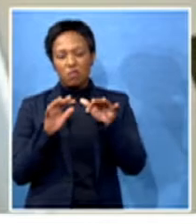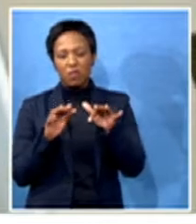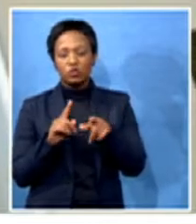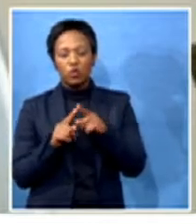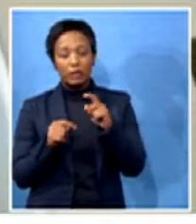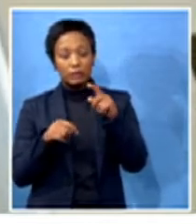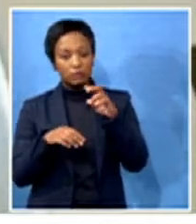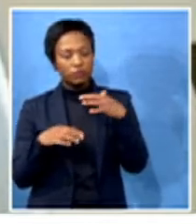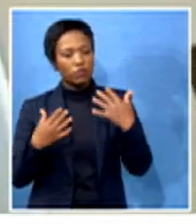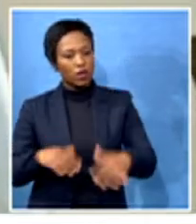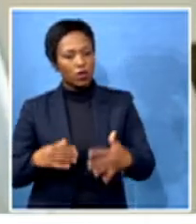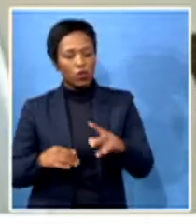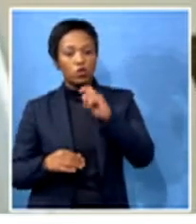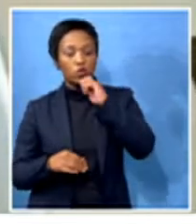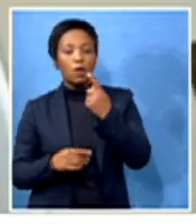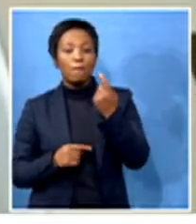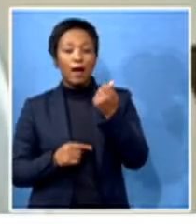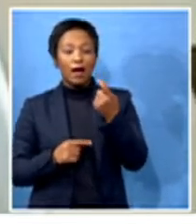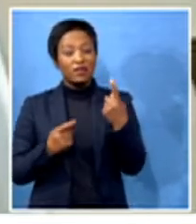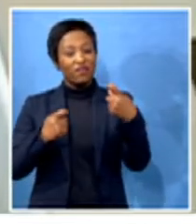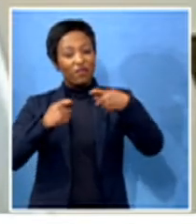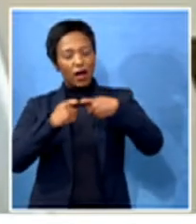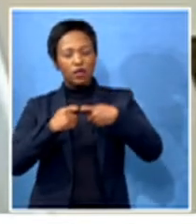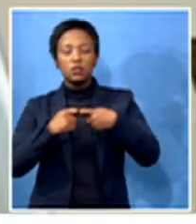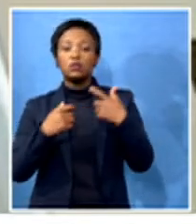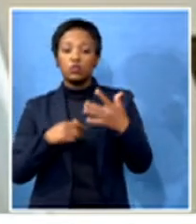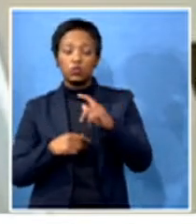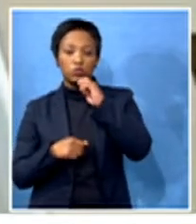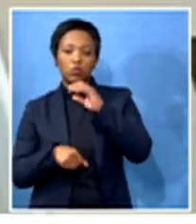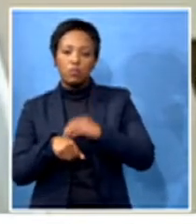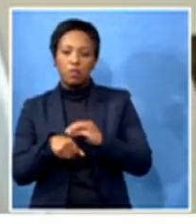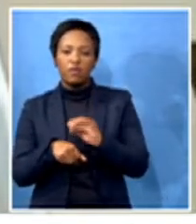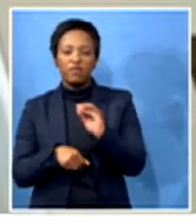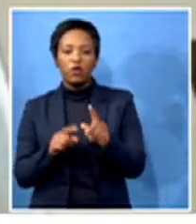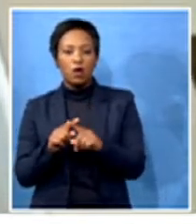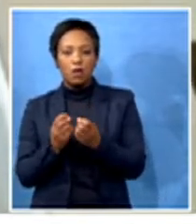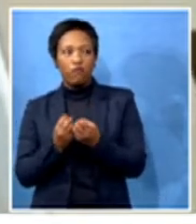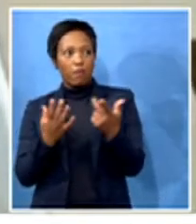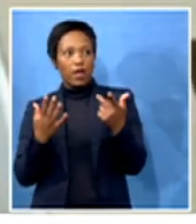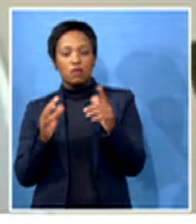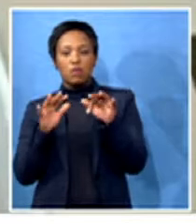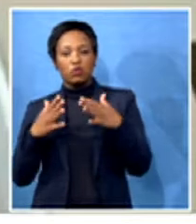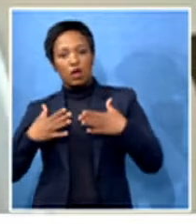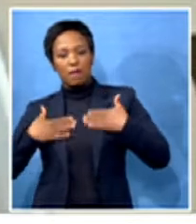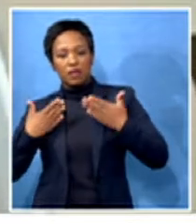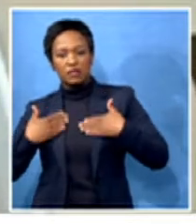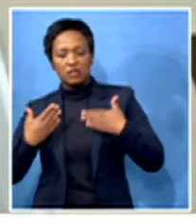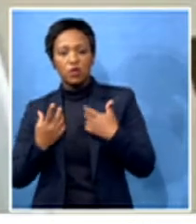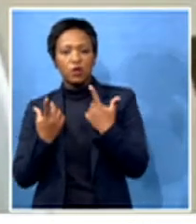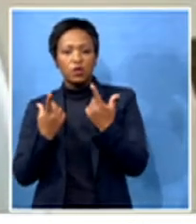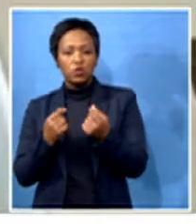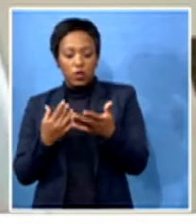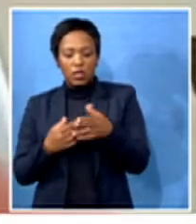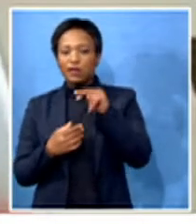is really, really a problem for us here. And not so many people appreciate you trying to do prison reform here in